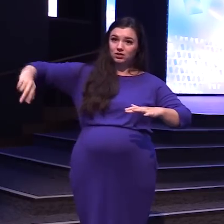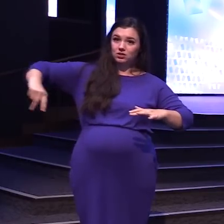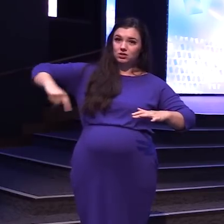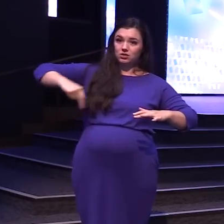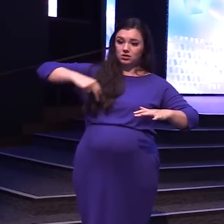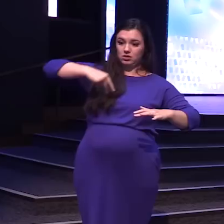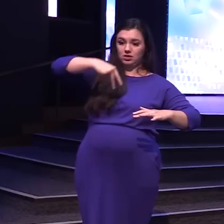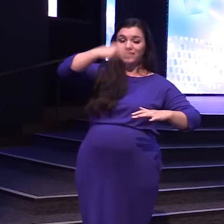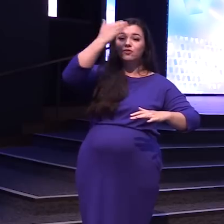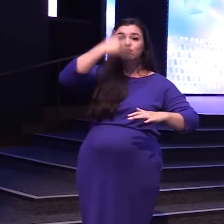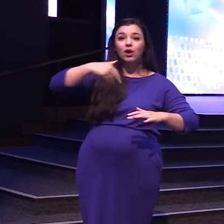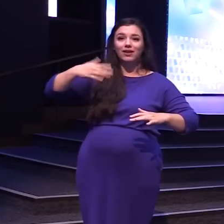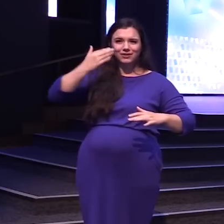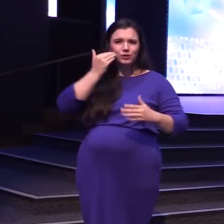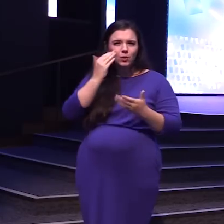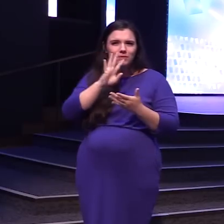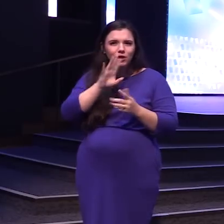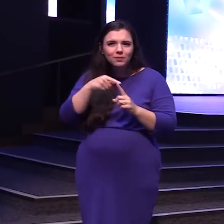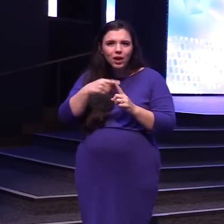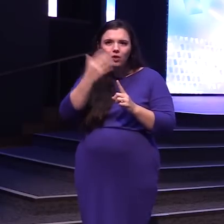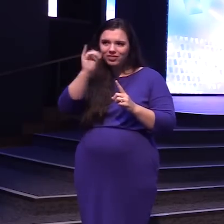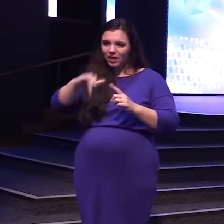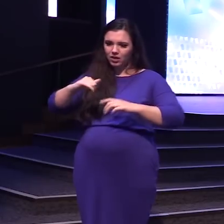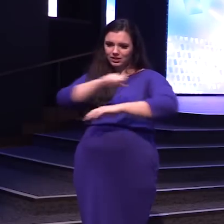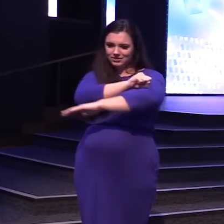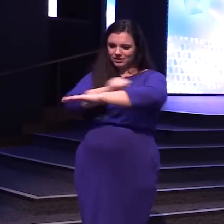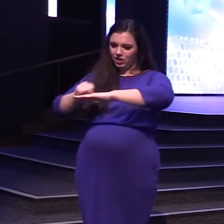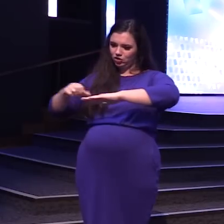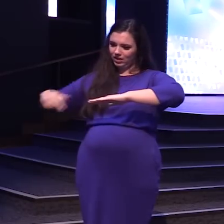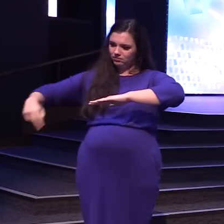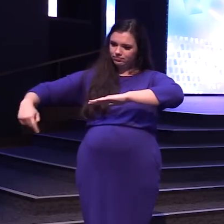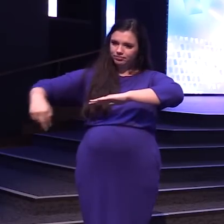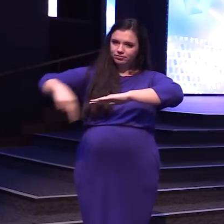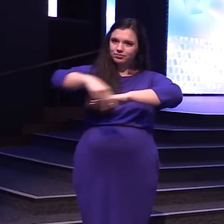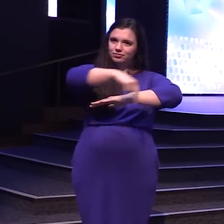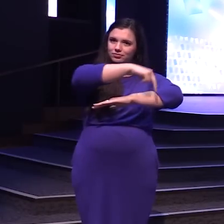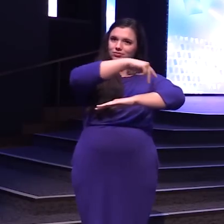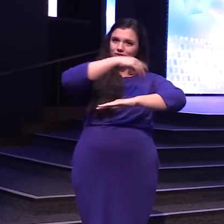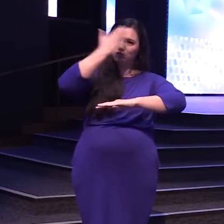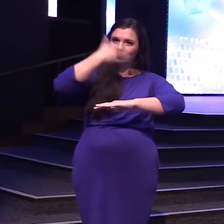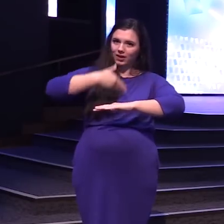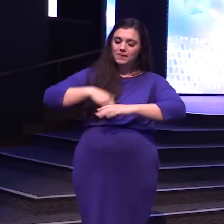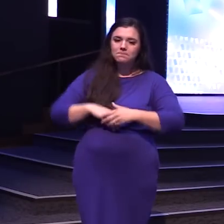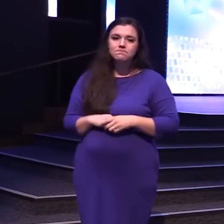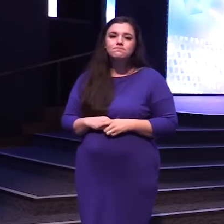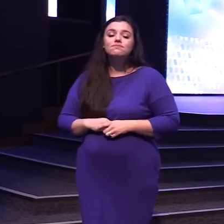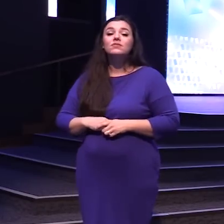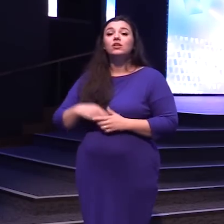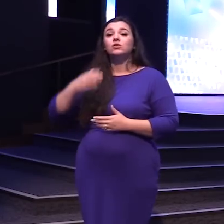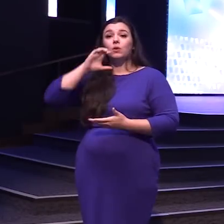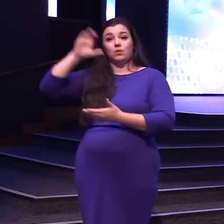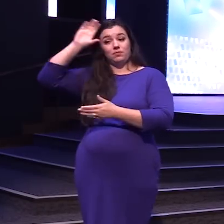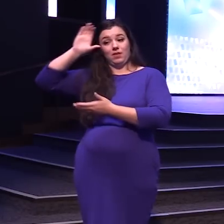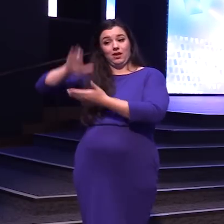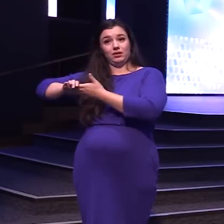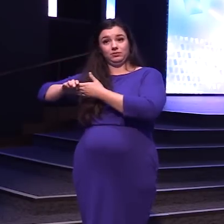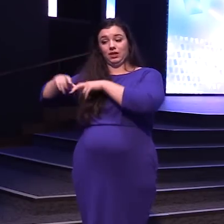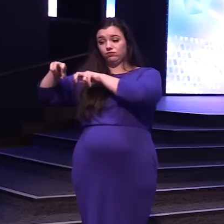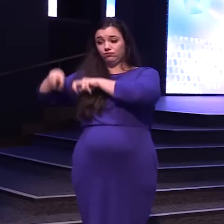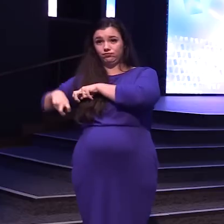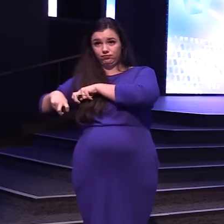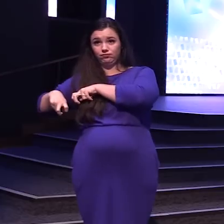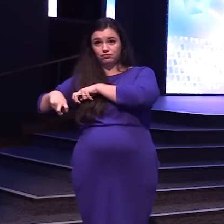way Around the front Y'all Know what I'm talking About here All the way Around the front So James and I Are sitting in the pew